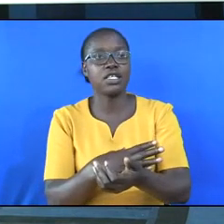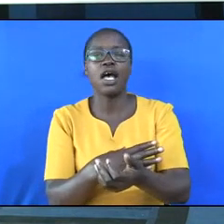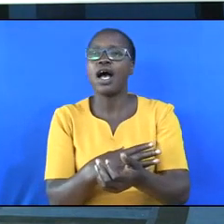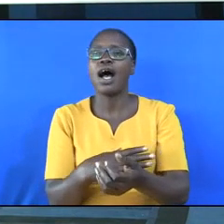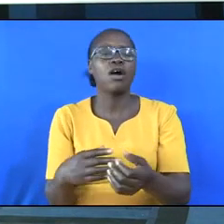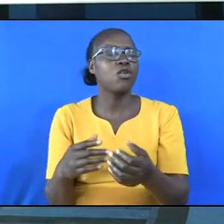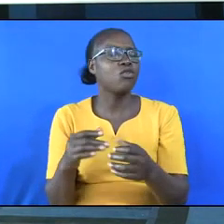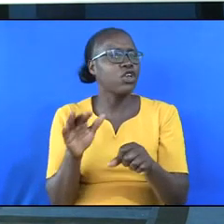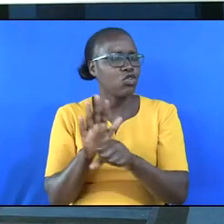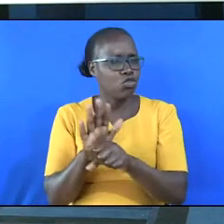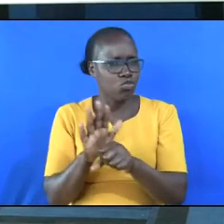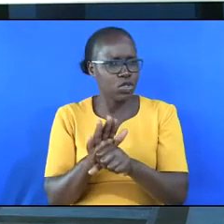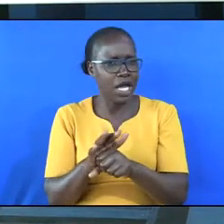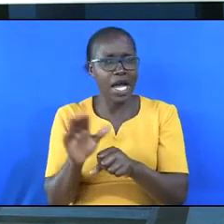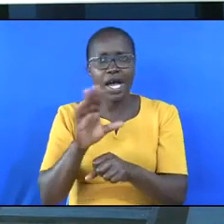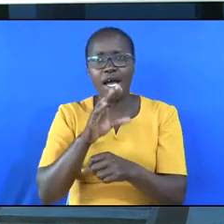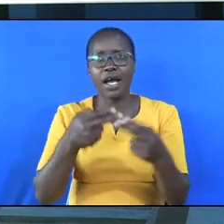by smoking.